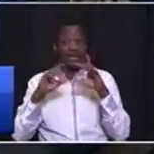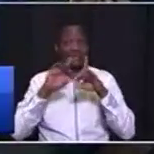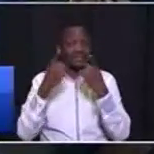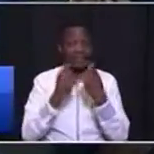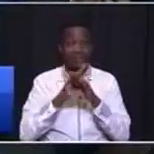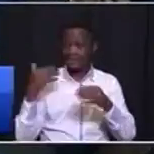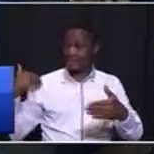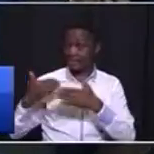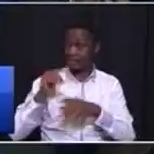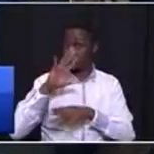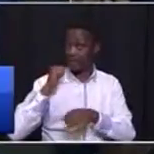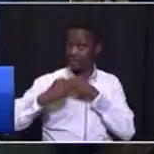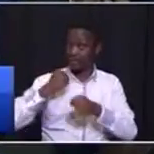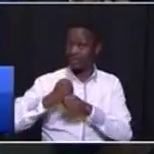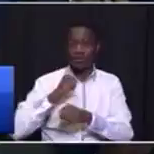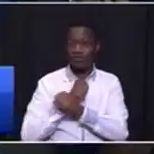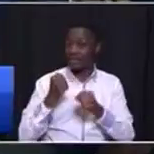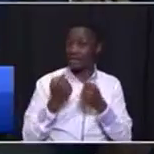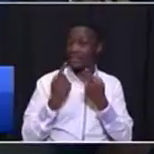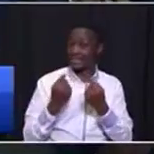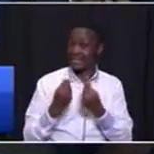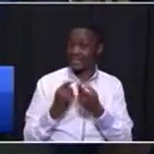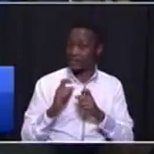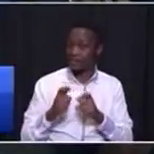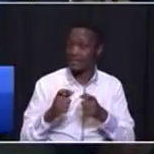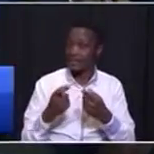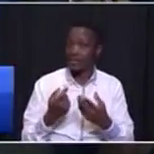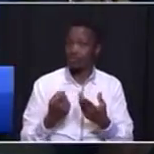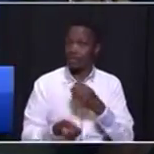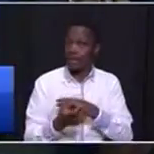who have not gotten things done fast enough